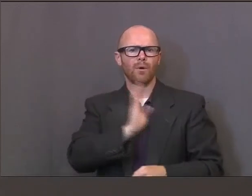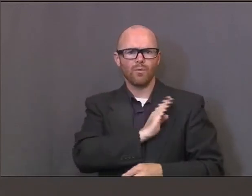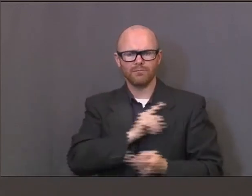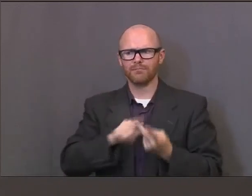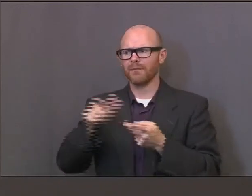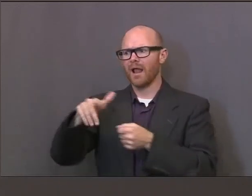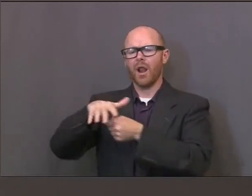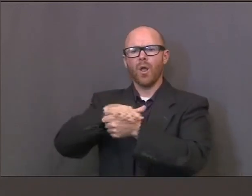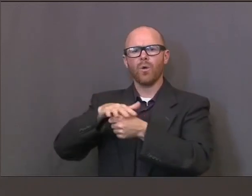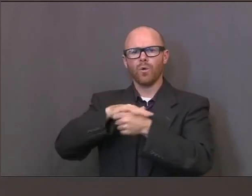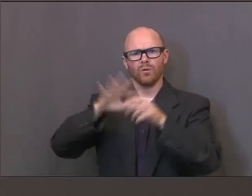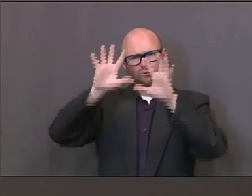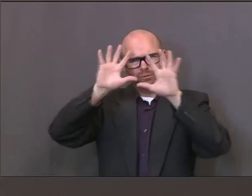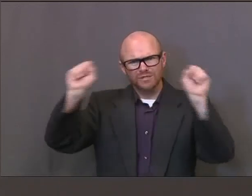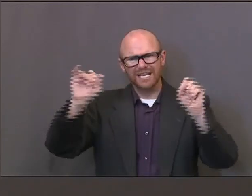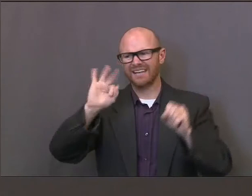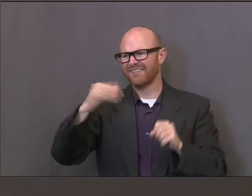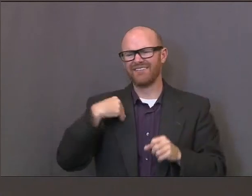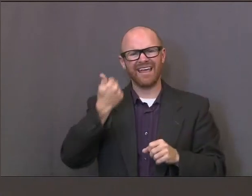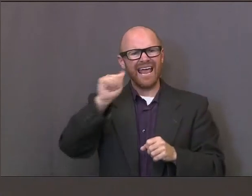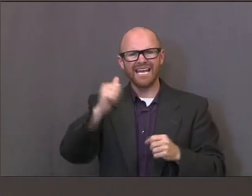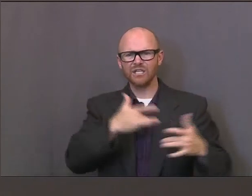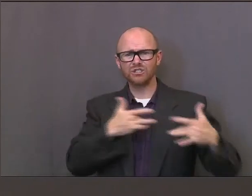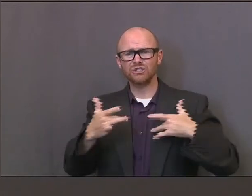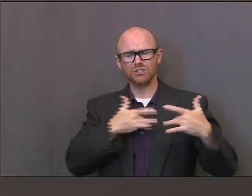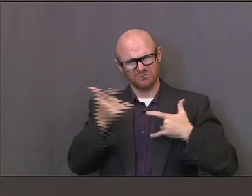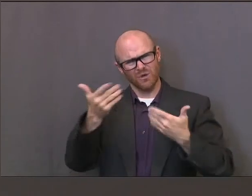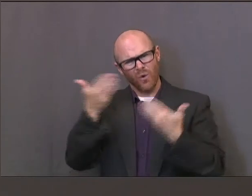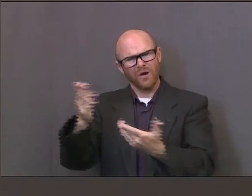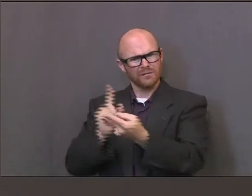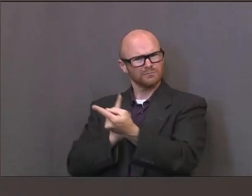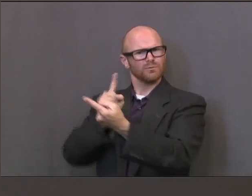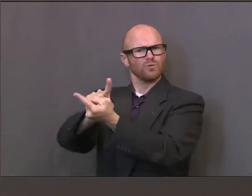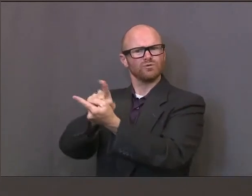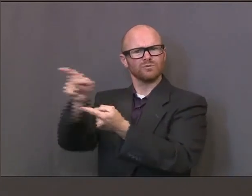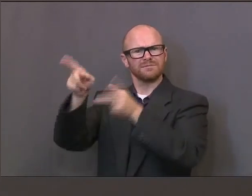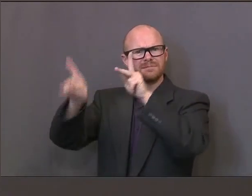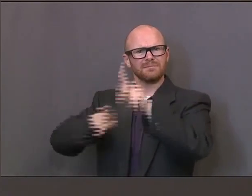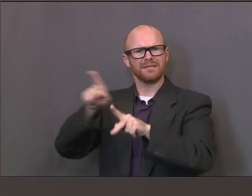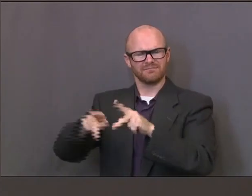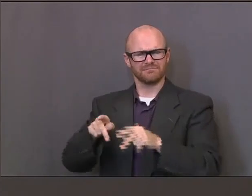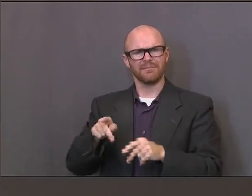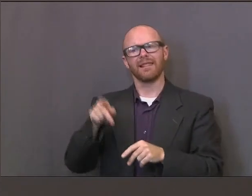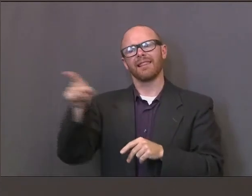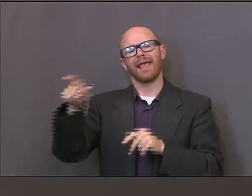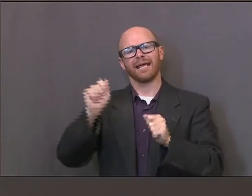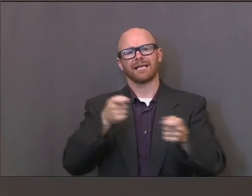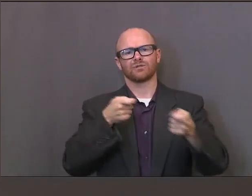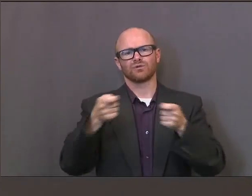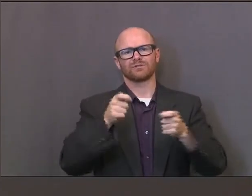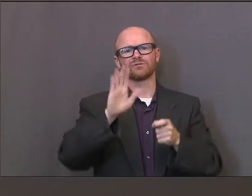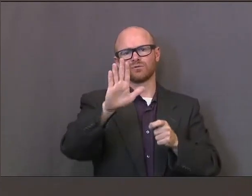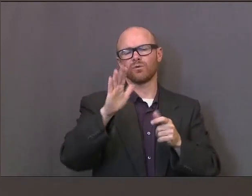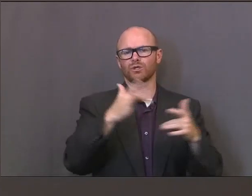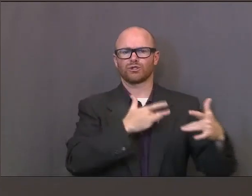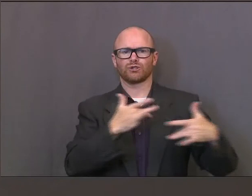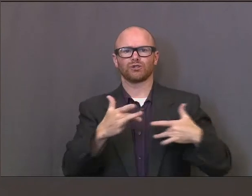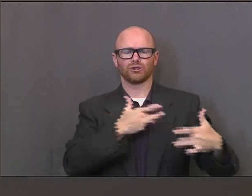if they have these concerns and if they have lingering concerns. And that's the level that those concerns would be addressed is at the local level.